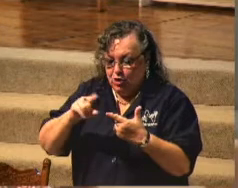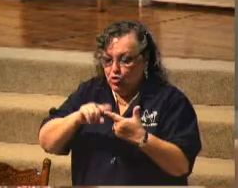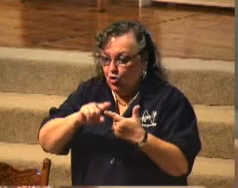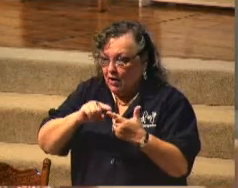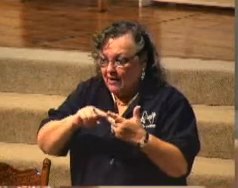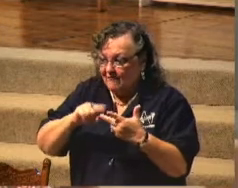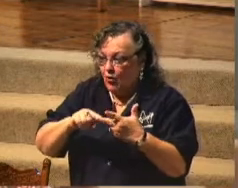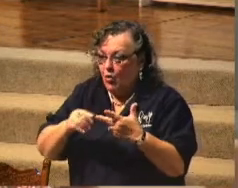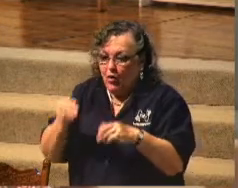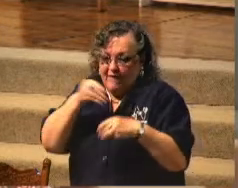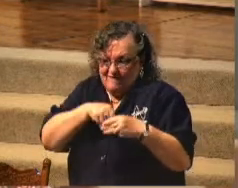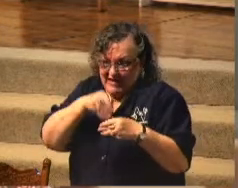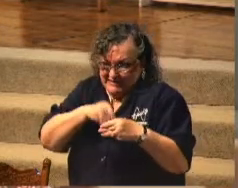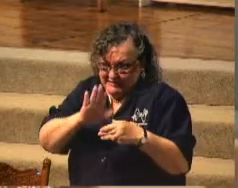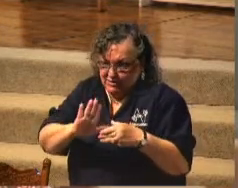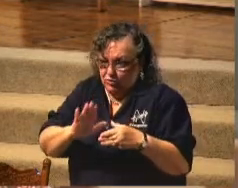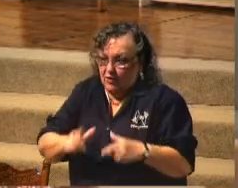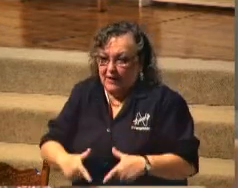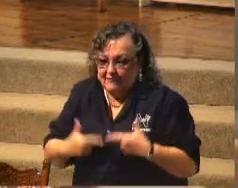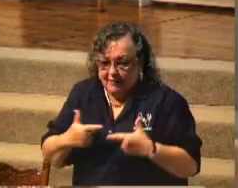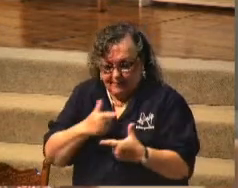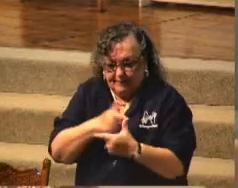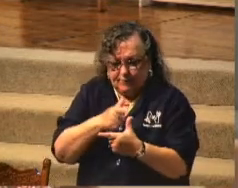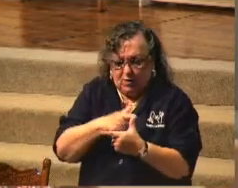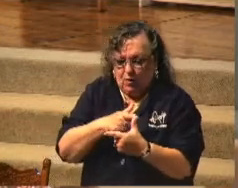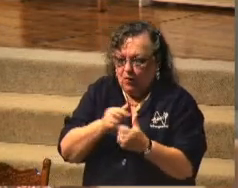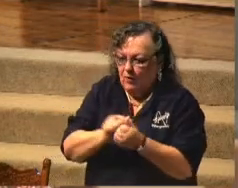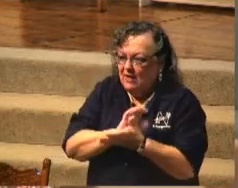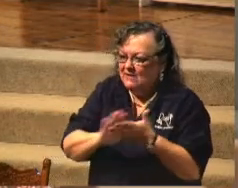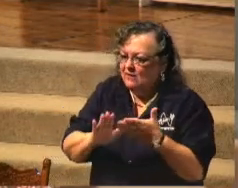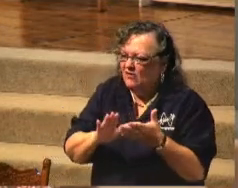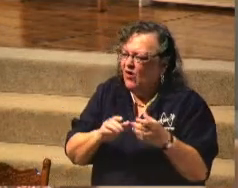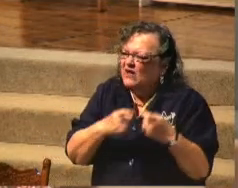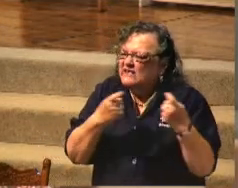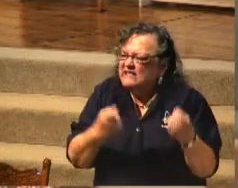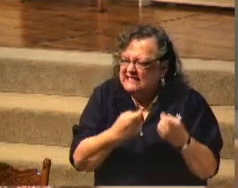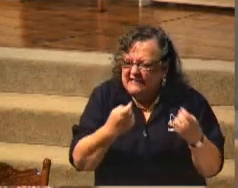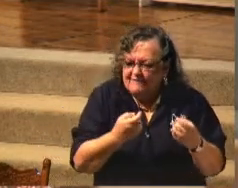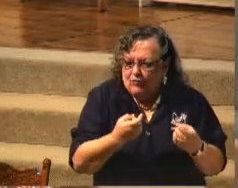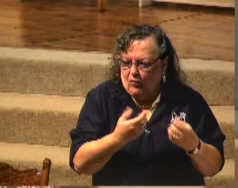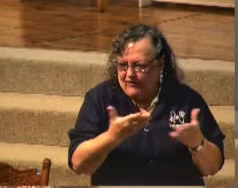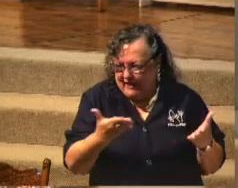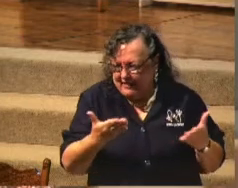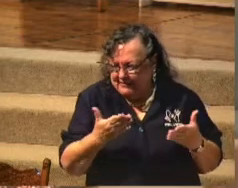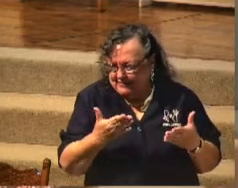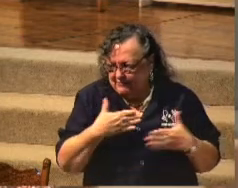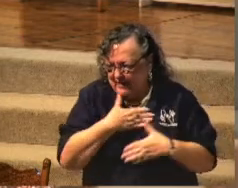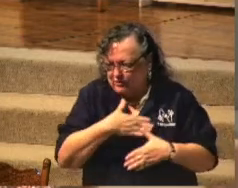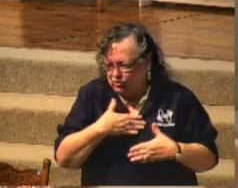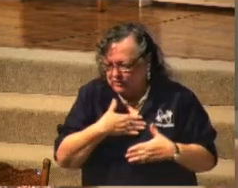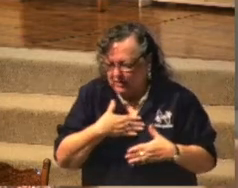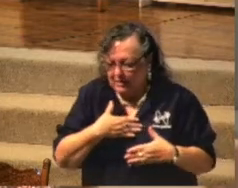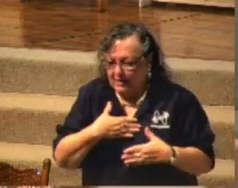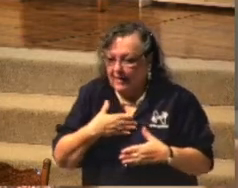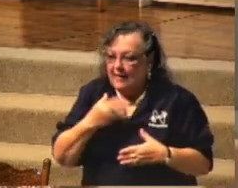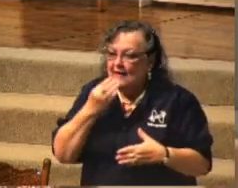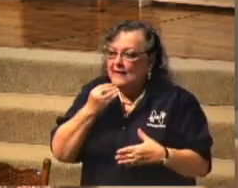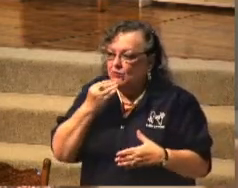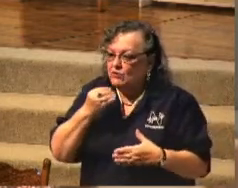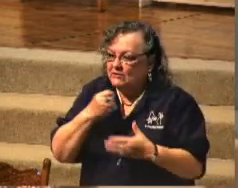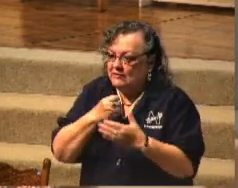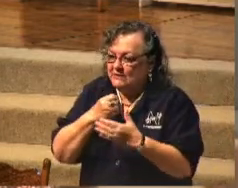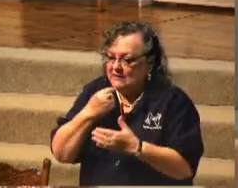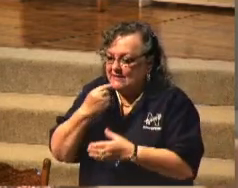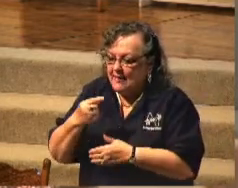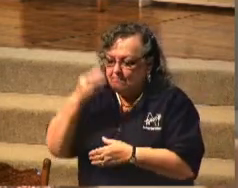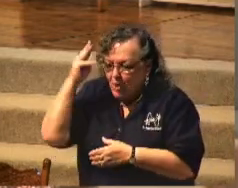By way of introduction, you can waste your life in sinful pleasures. The Bible says in Hebrews 11, 25, said that Moses